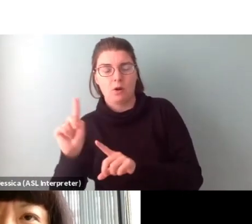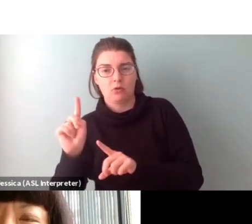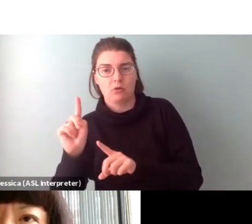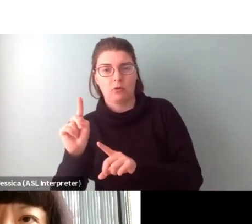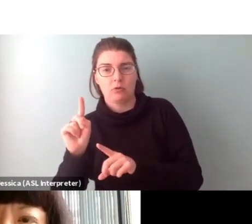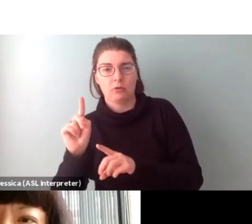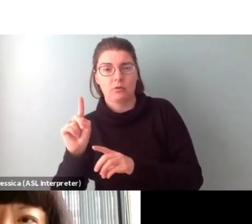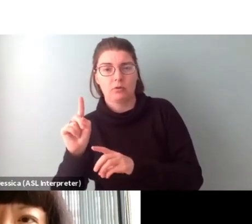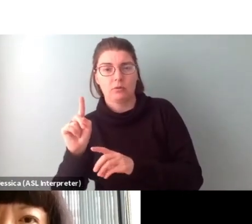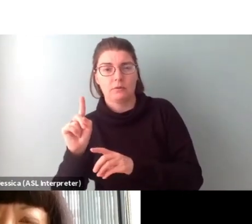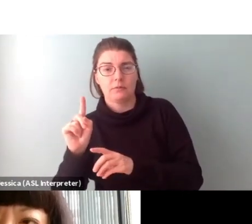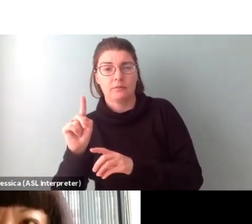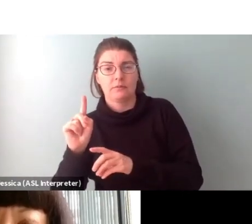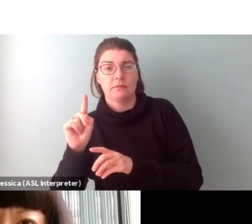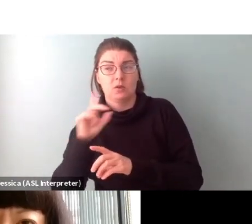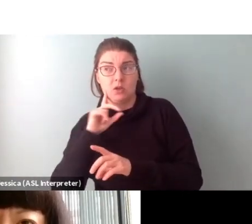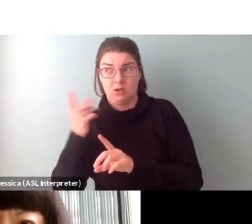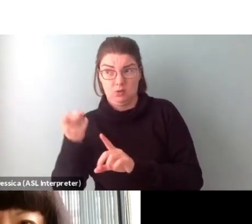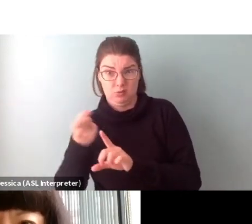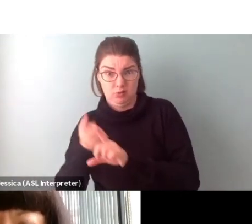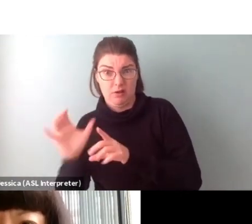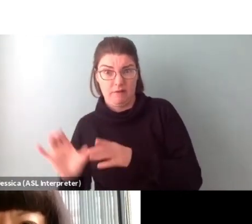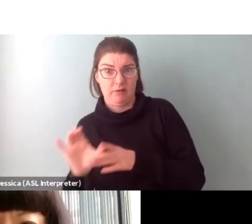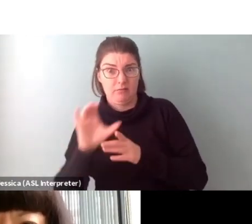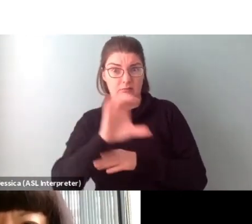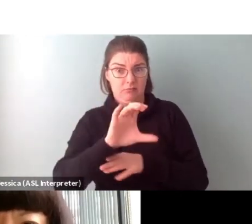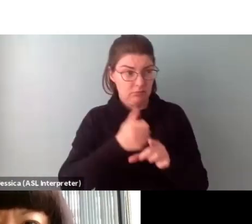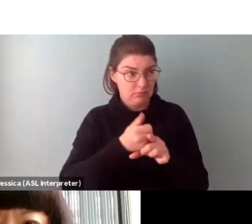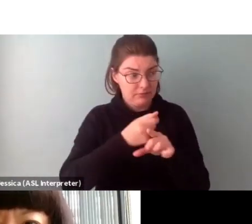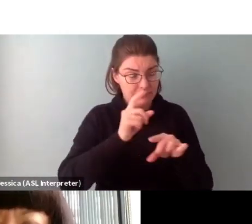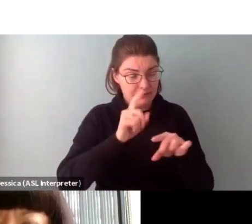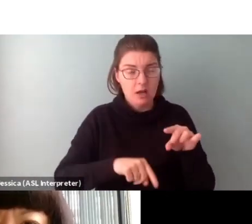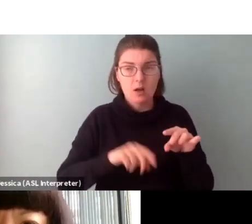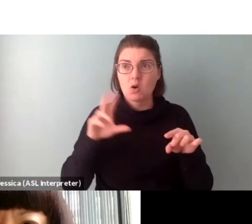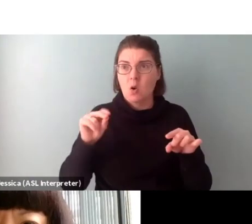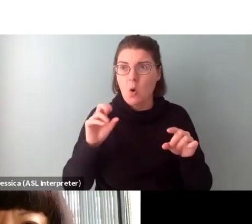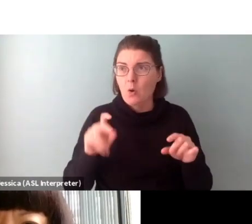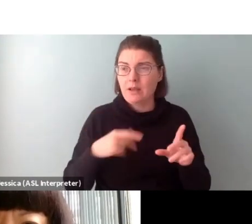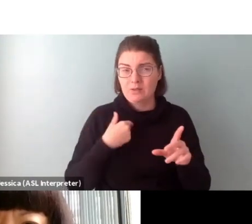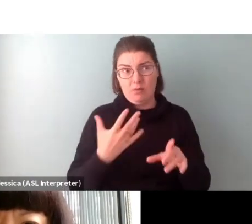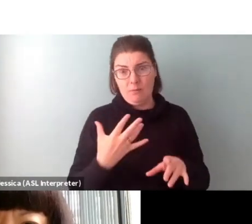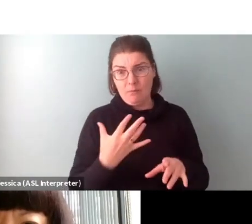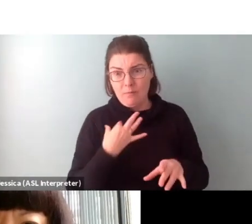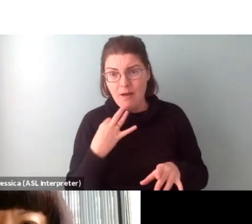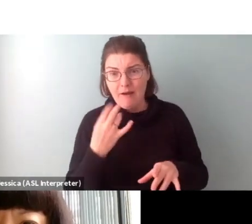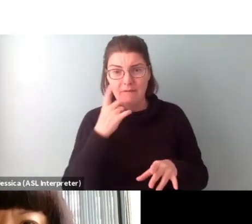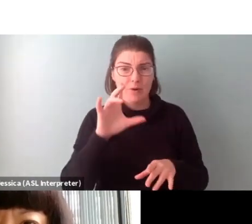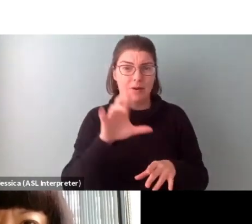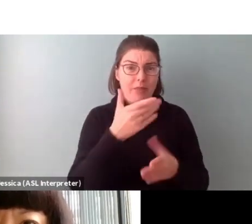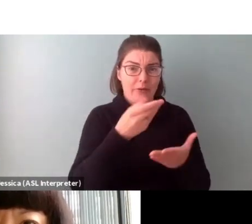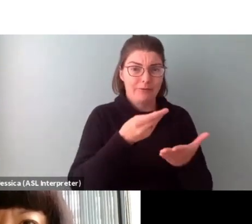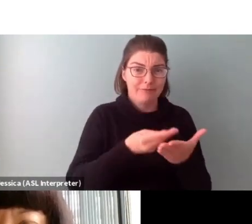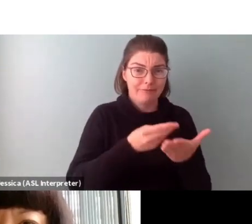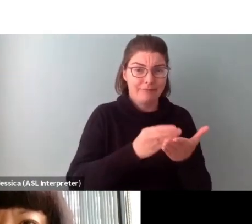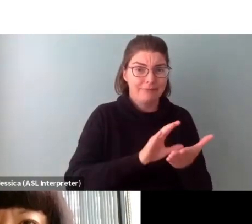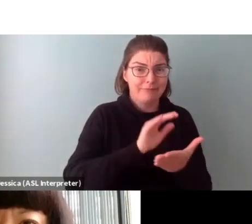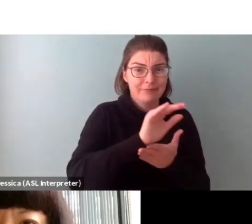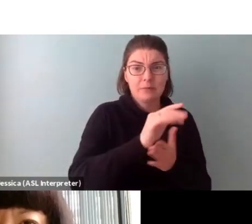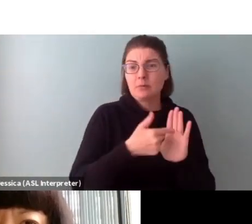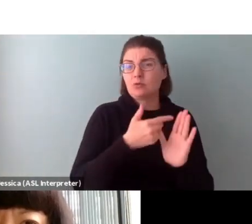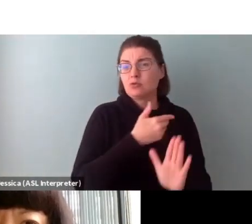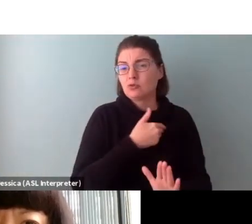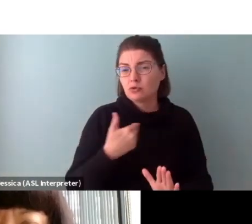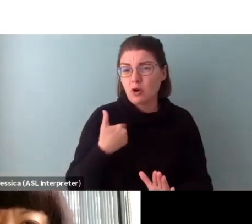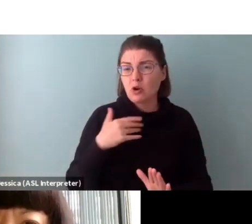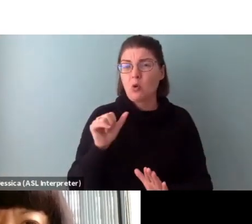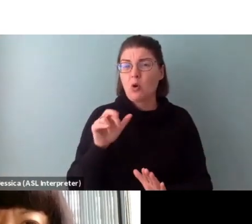are you in a position to put that money in yourself? No, you're not. Okay, so are you going to be applying to another funding body, the Toronto Arts Council, the